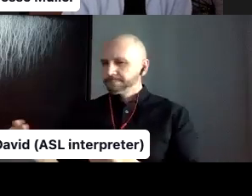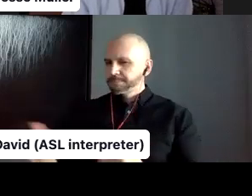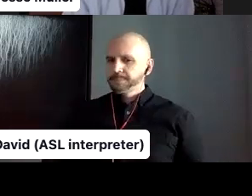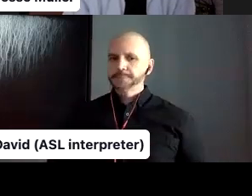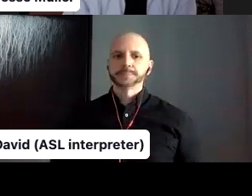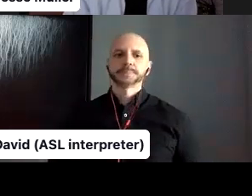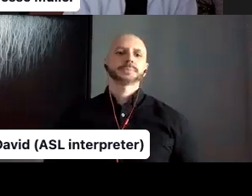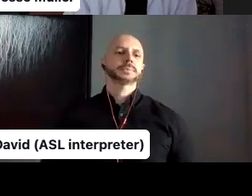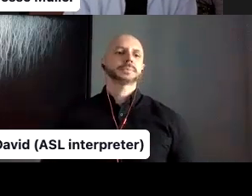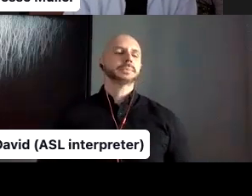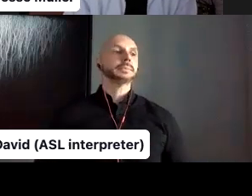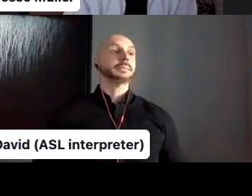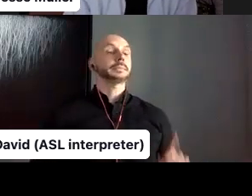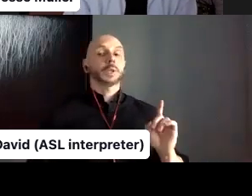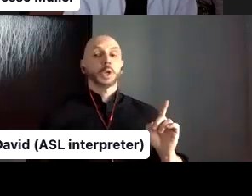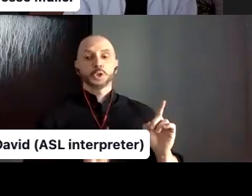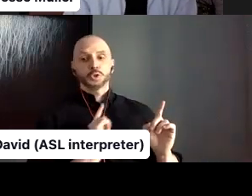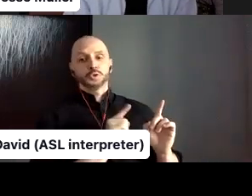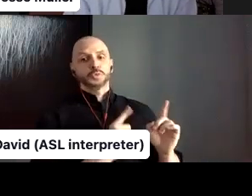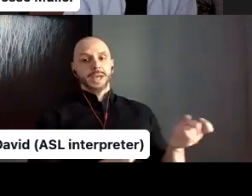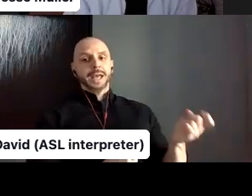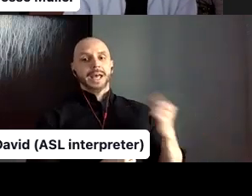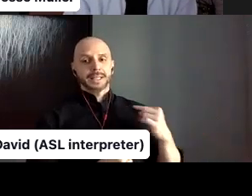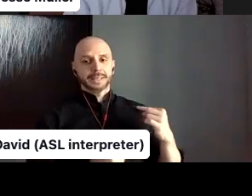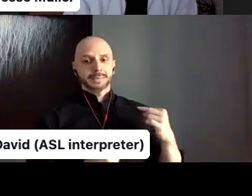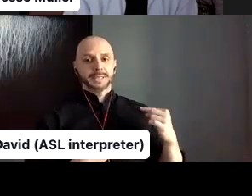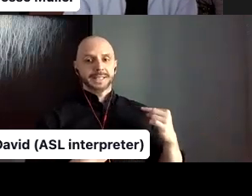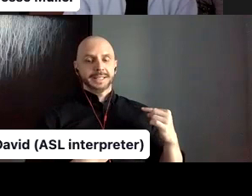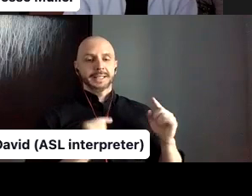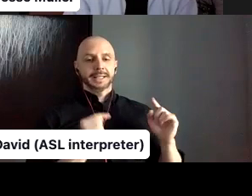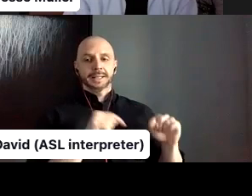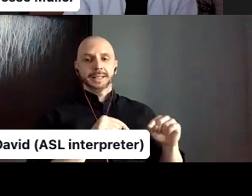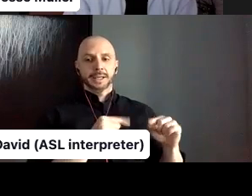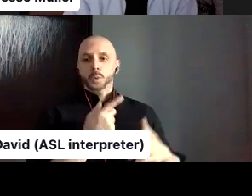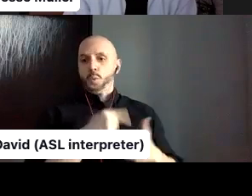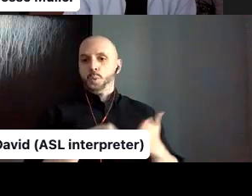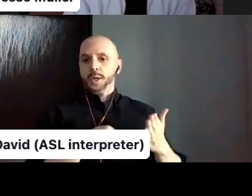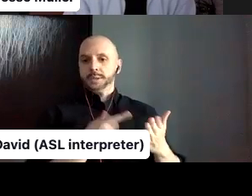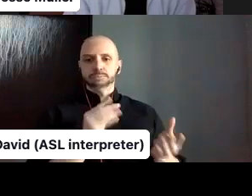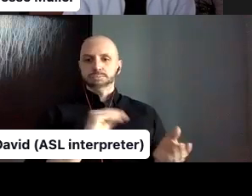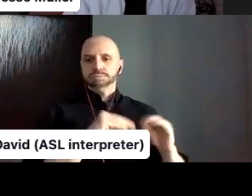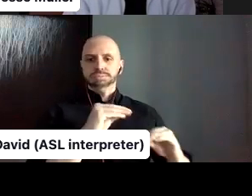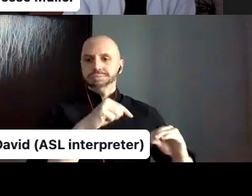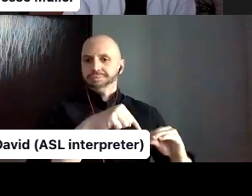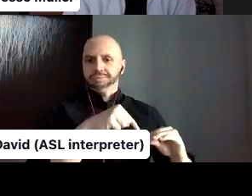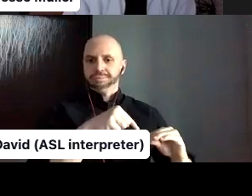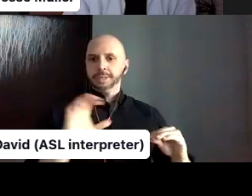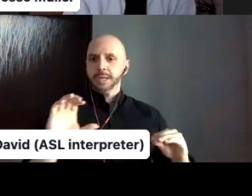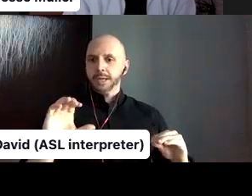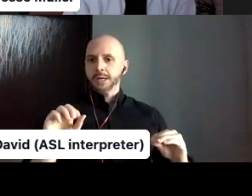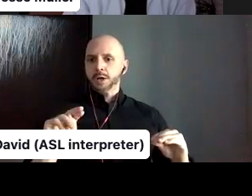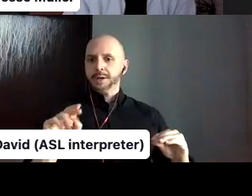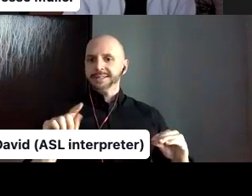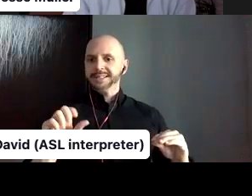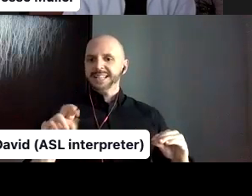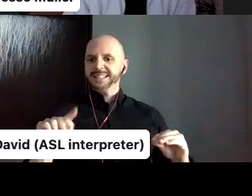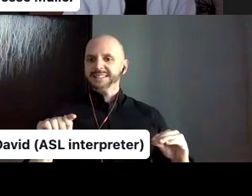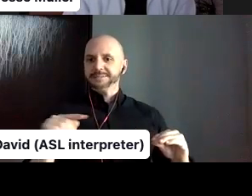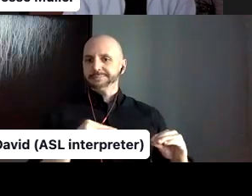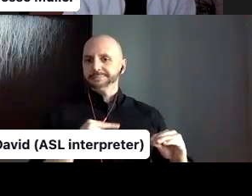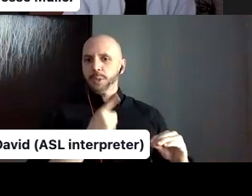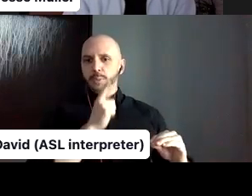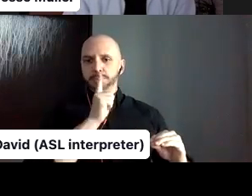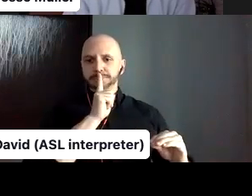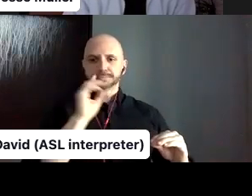uh, there, it was not really clear actually what the content was going to be. It was really at the beginning. So it was almost like a, a blank